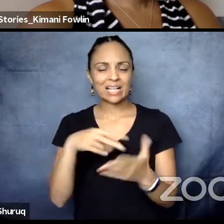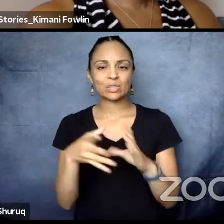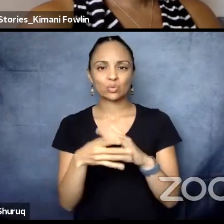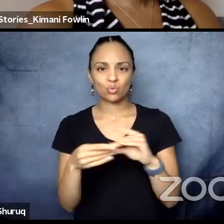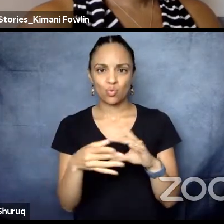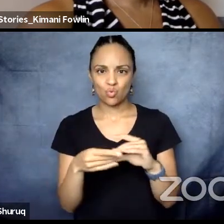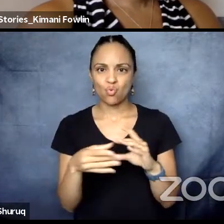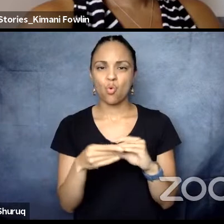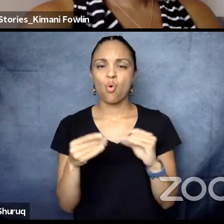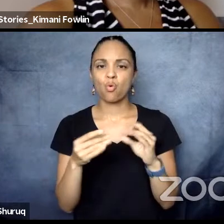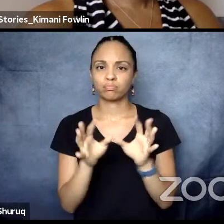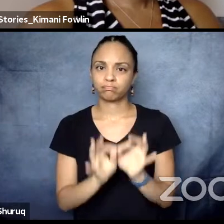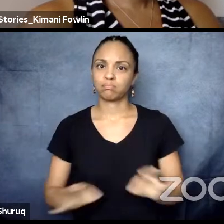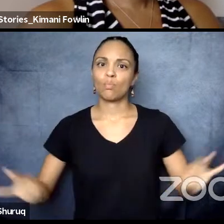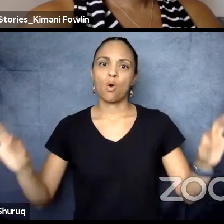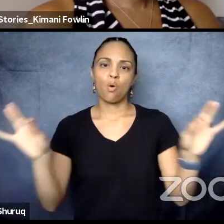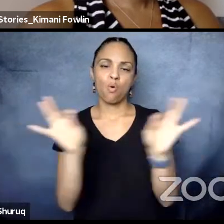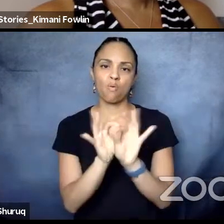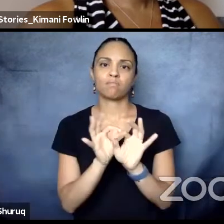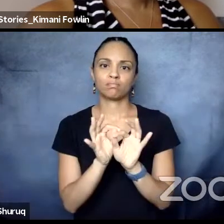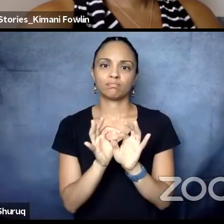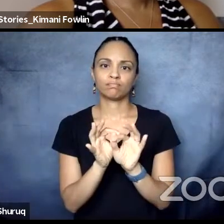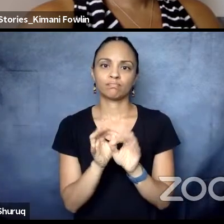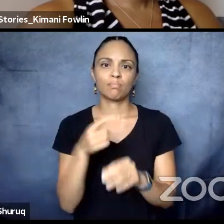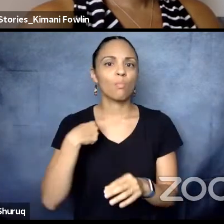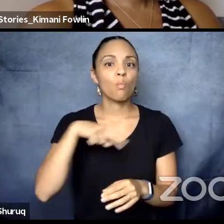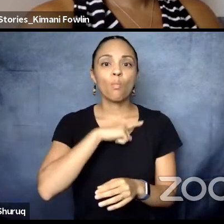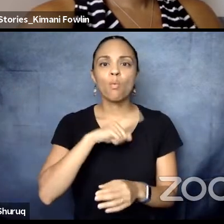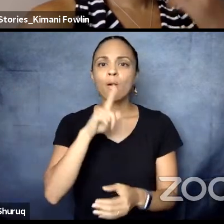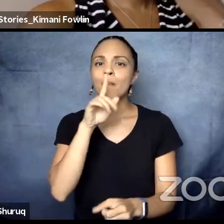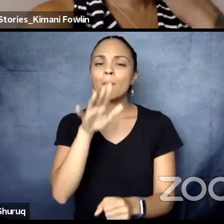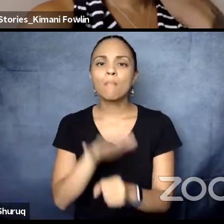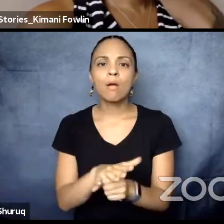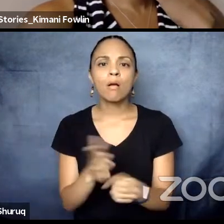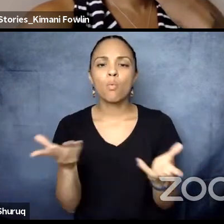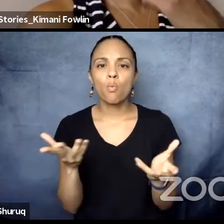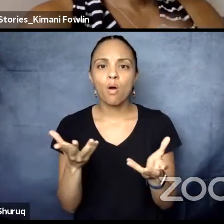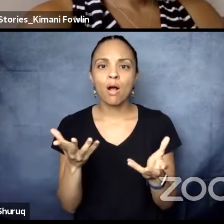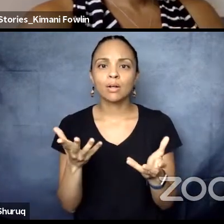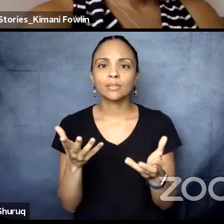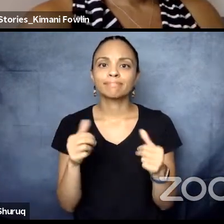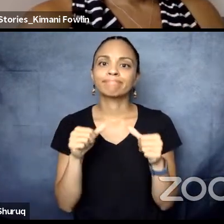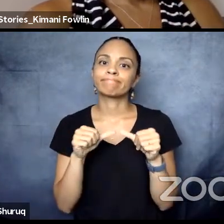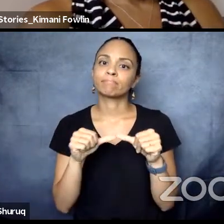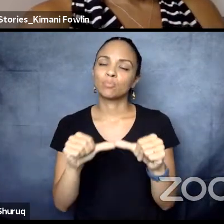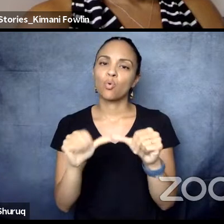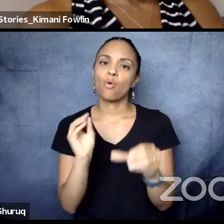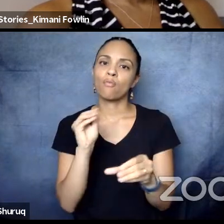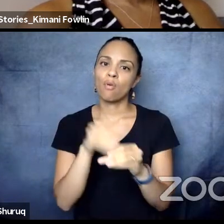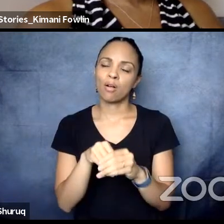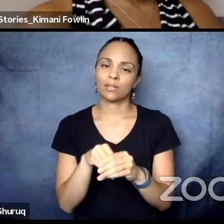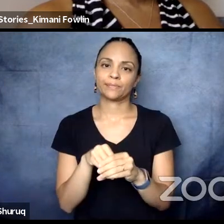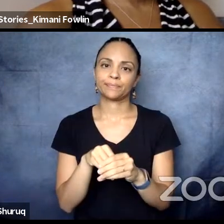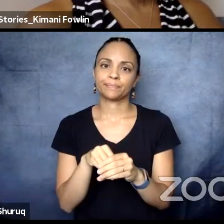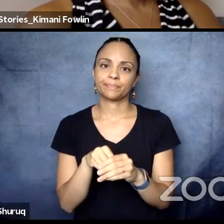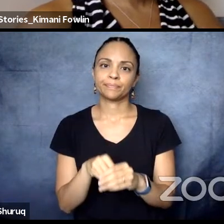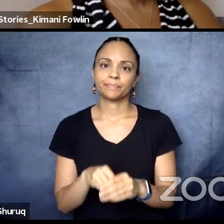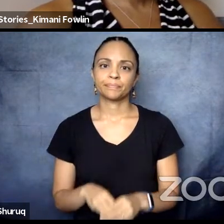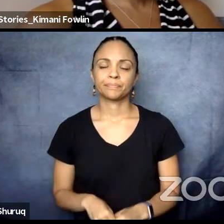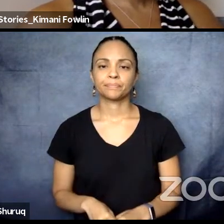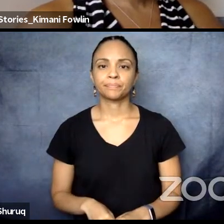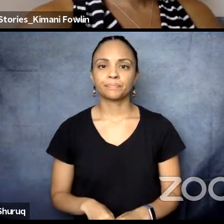we promise to all of you that we will stay involved. We are a community working together to